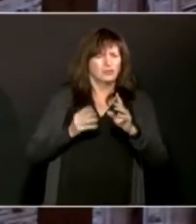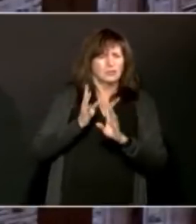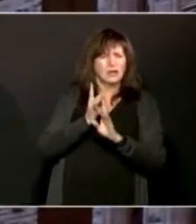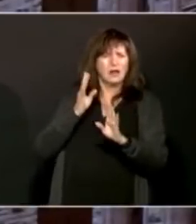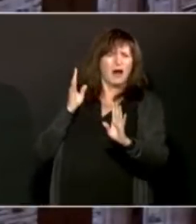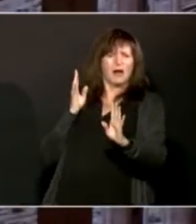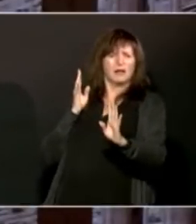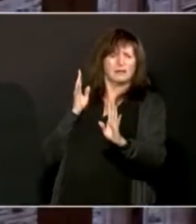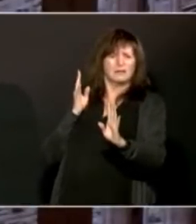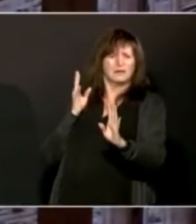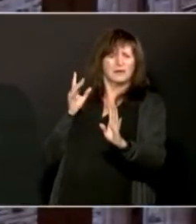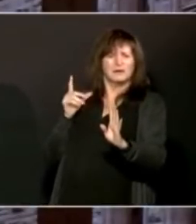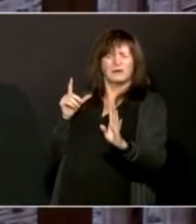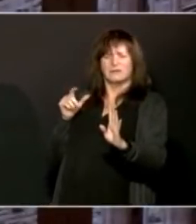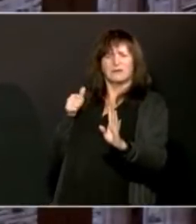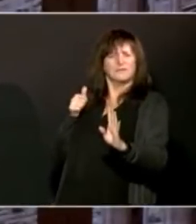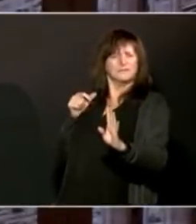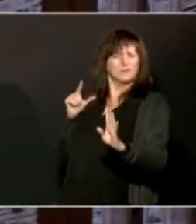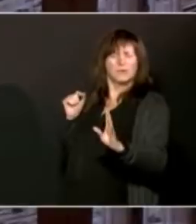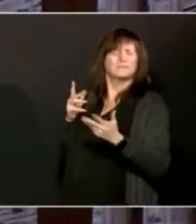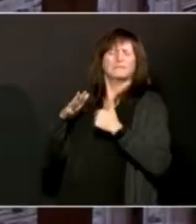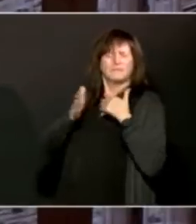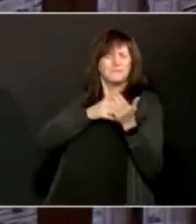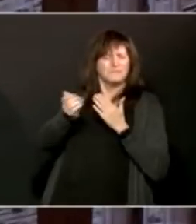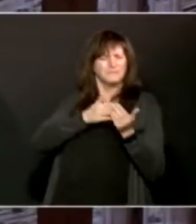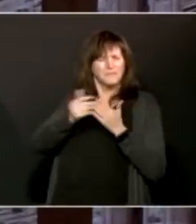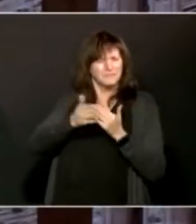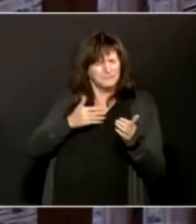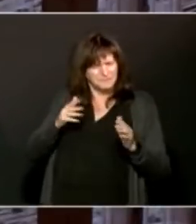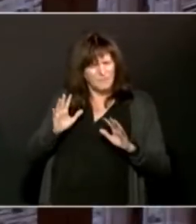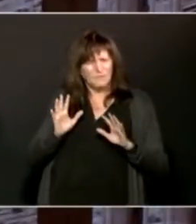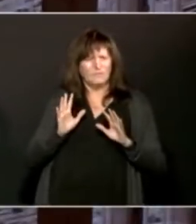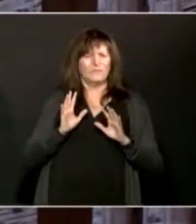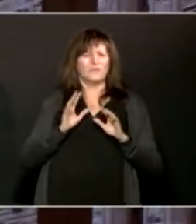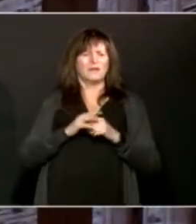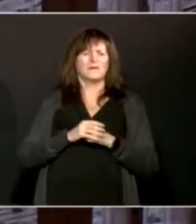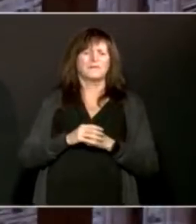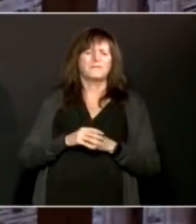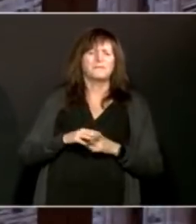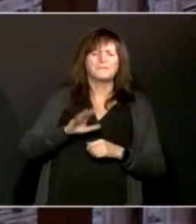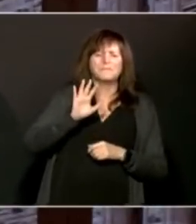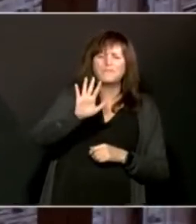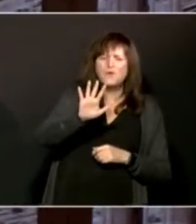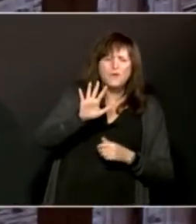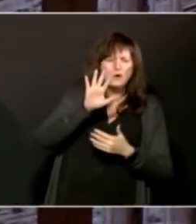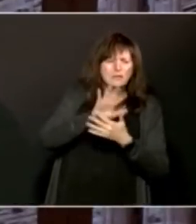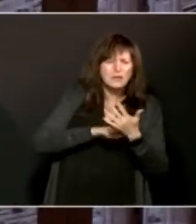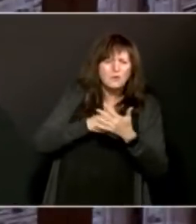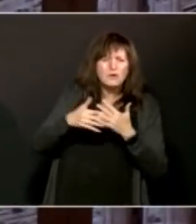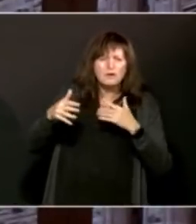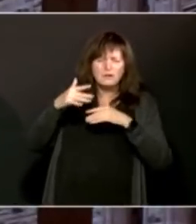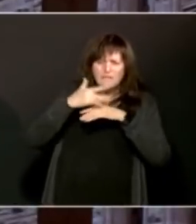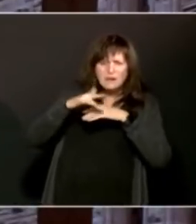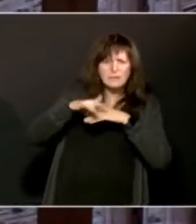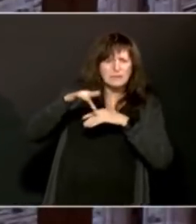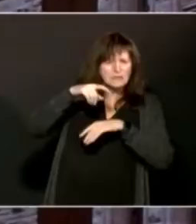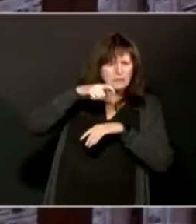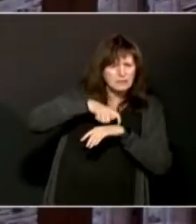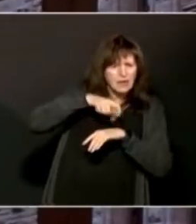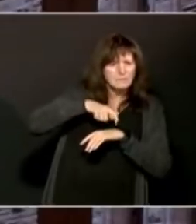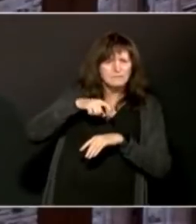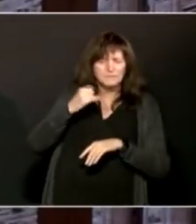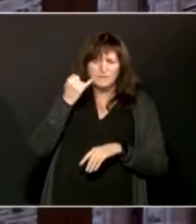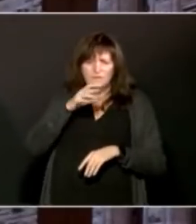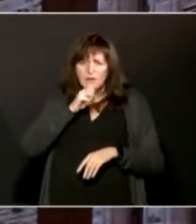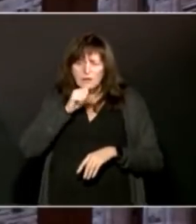20th, it doesn't matter as much. Pick the time that works for you, especially if you're over the age of 80, when you